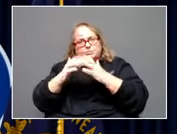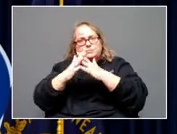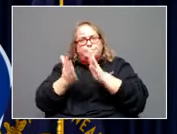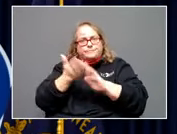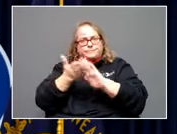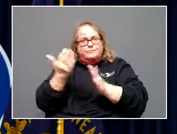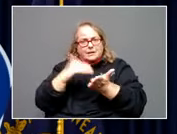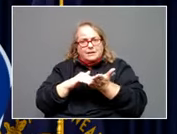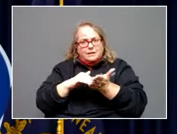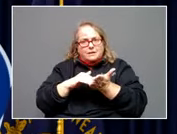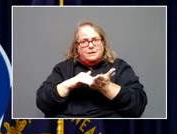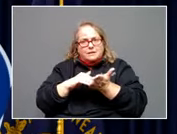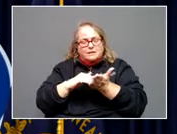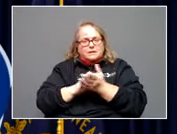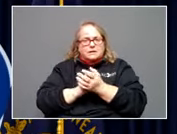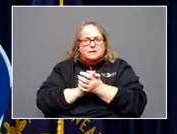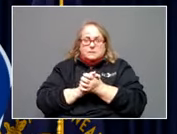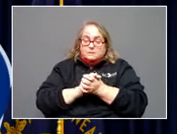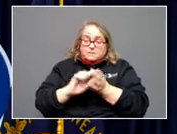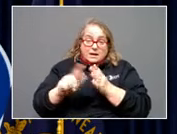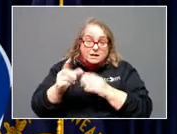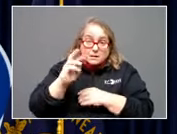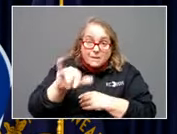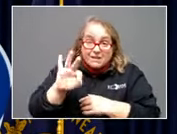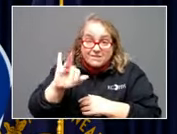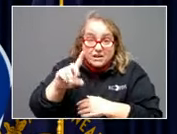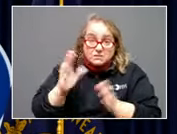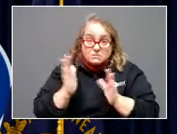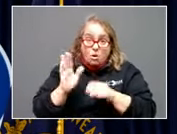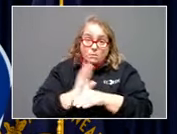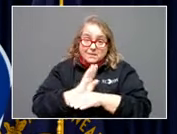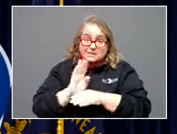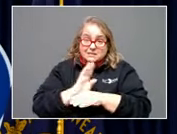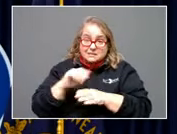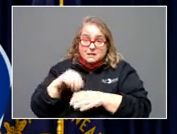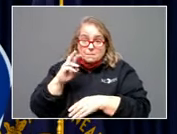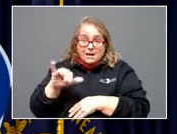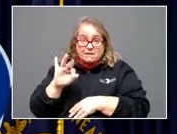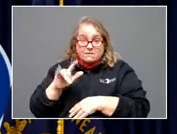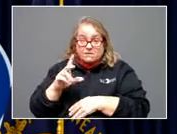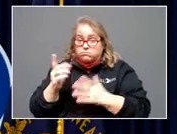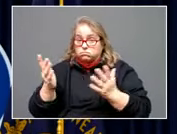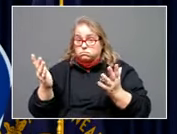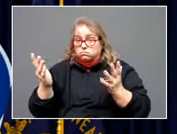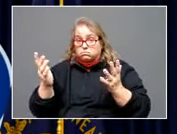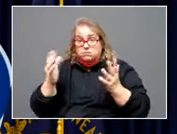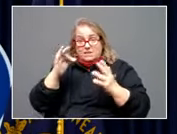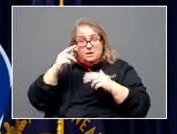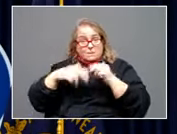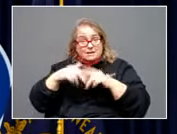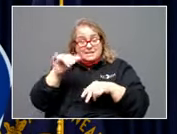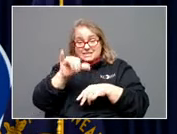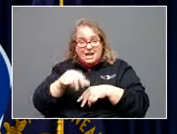But, I mean, in Mayfield, the small businesses, the buildings, if they stand, are going to have to be knocked